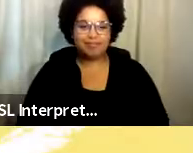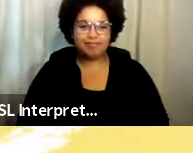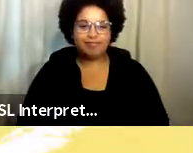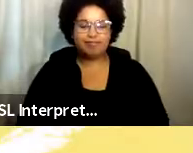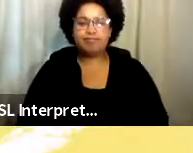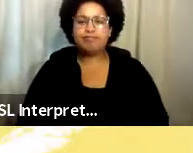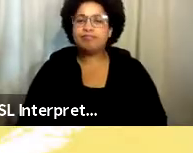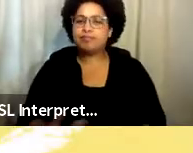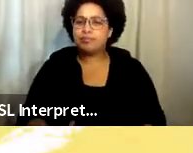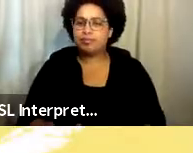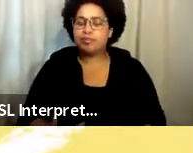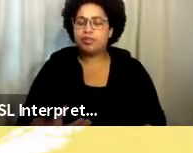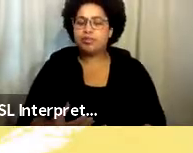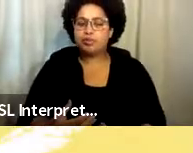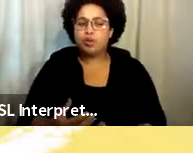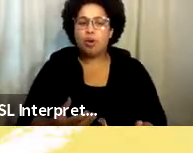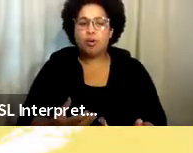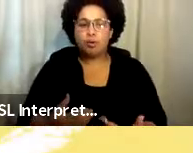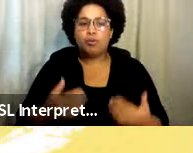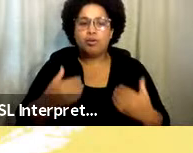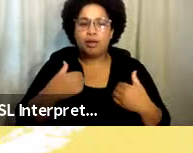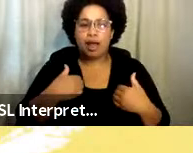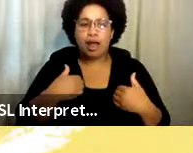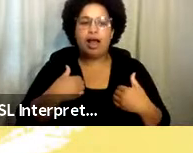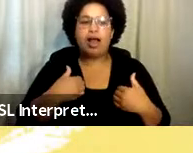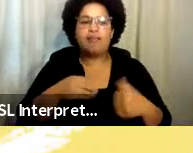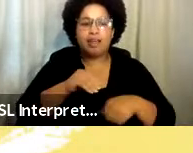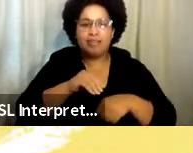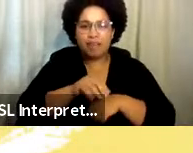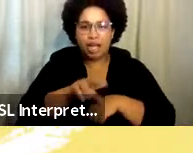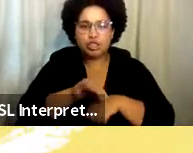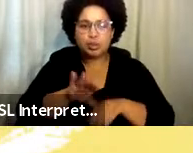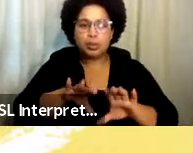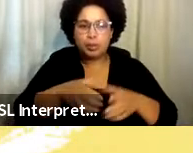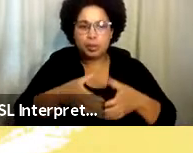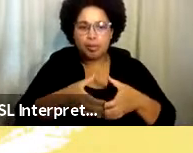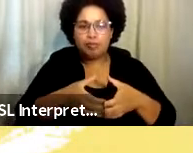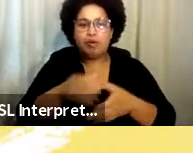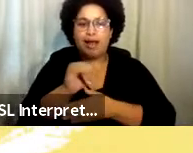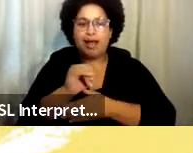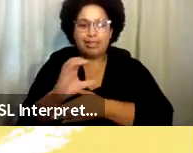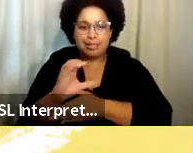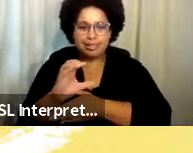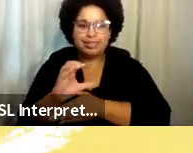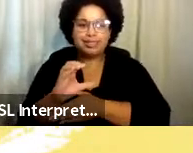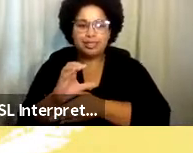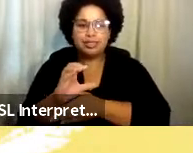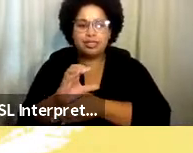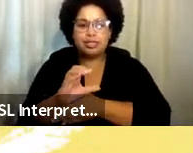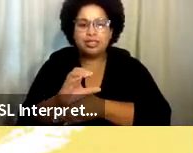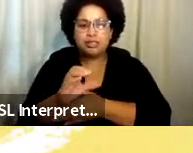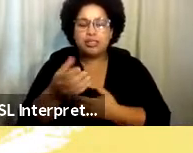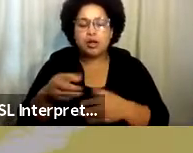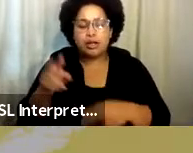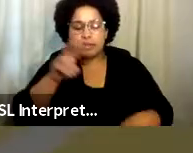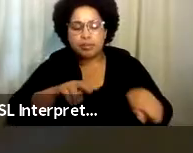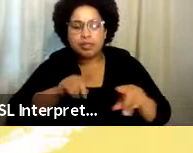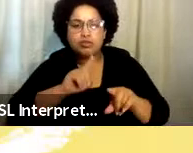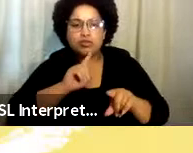An advisory group composed of intimacy coordinators from the working community will then oversee the implementation of these standards.